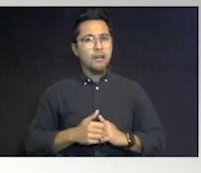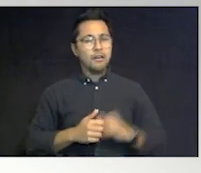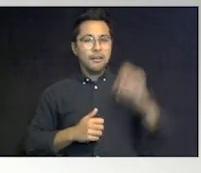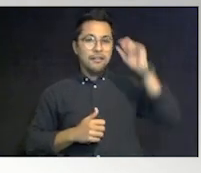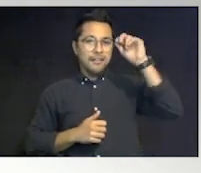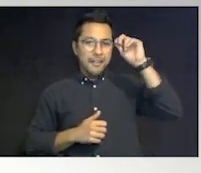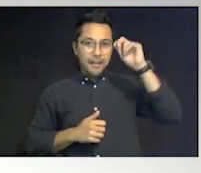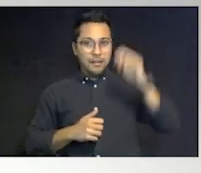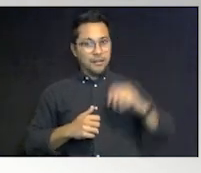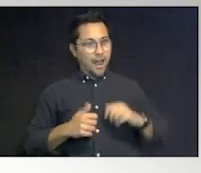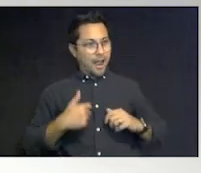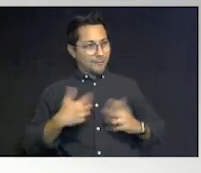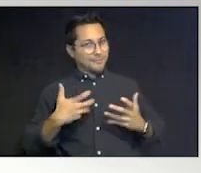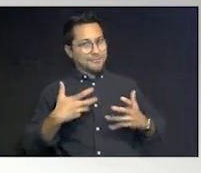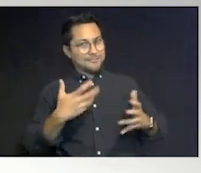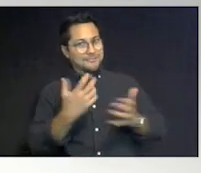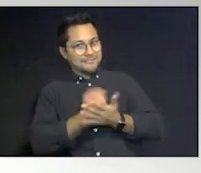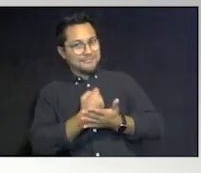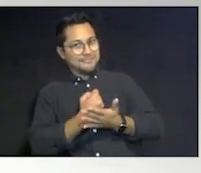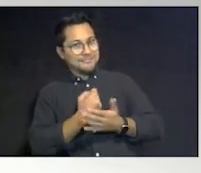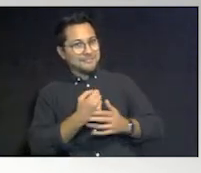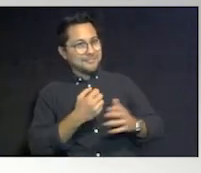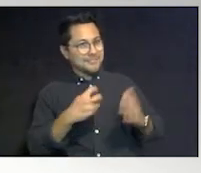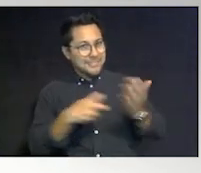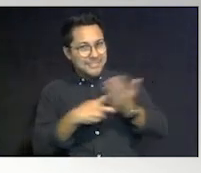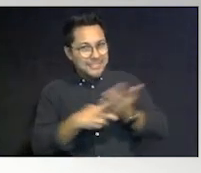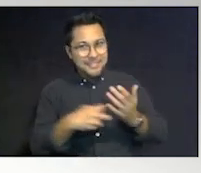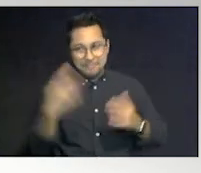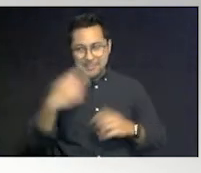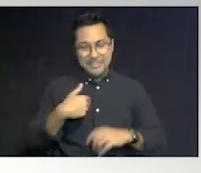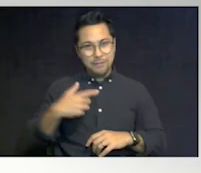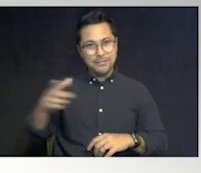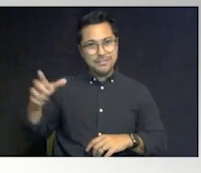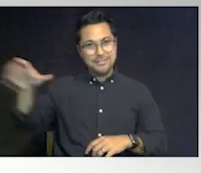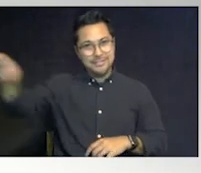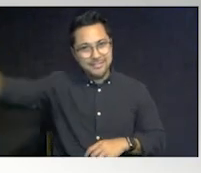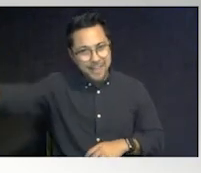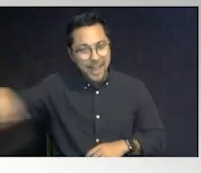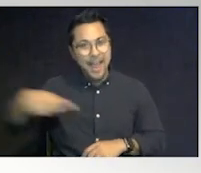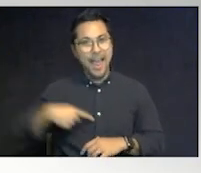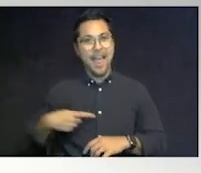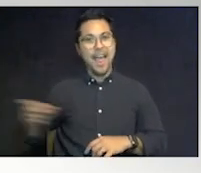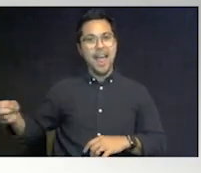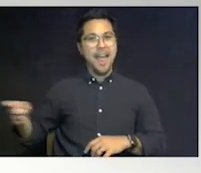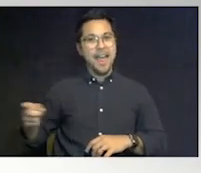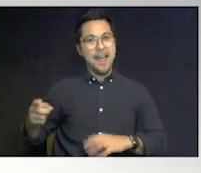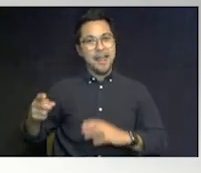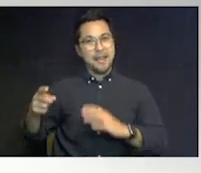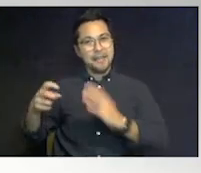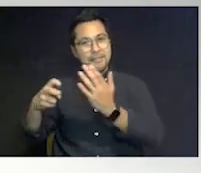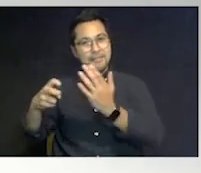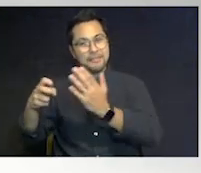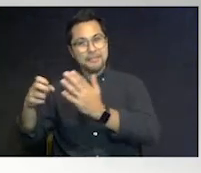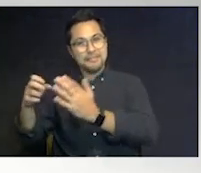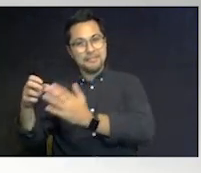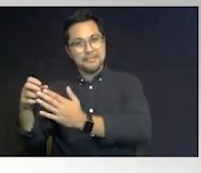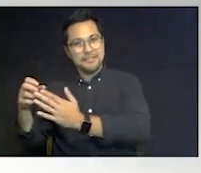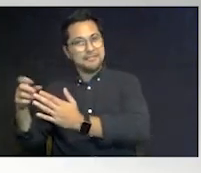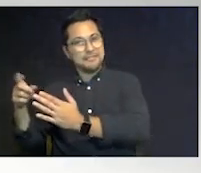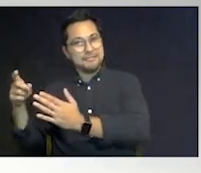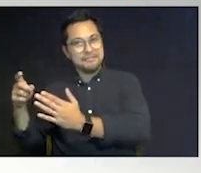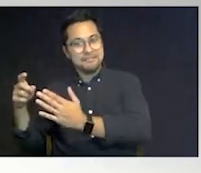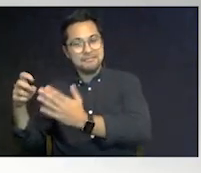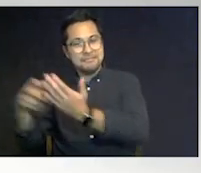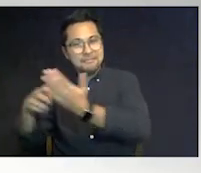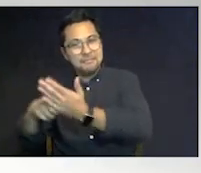I was going to get the registration out in front of my passenger who was already stimming telling me we're late. We're late, mommy. We're